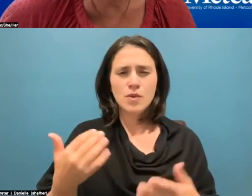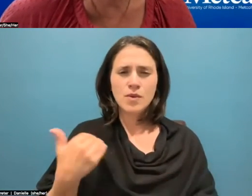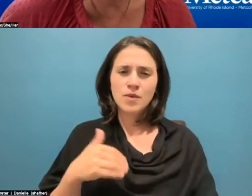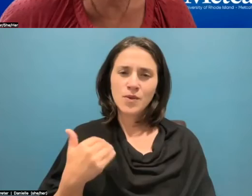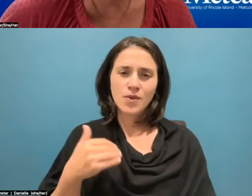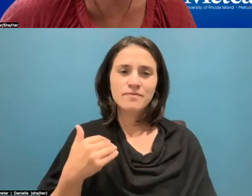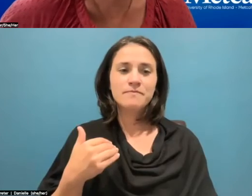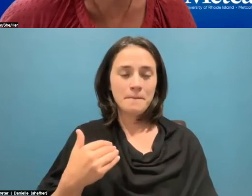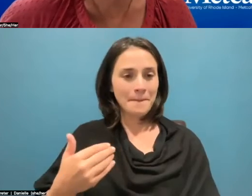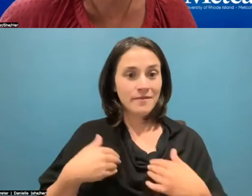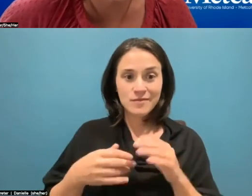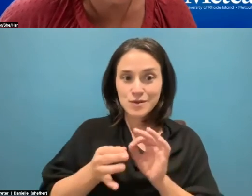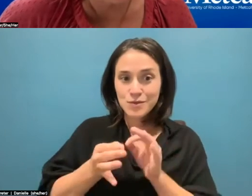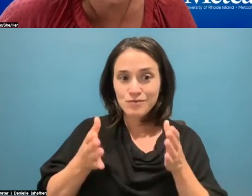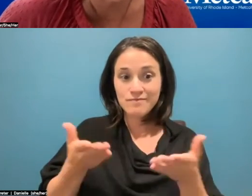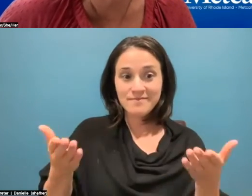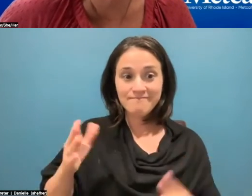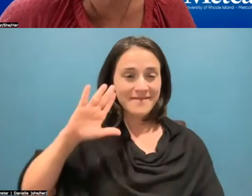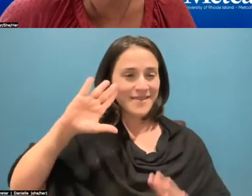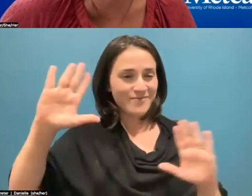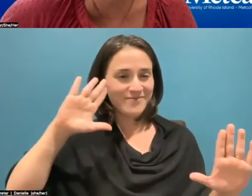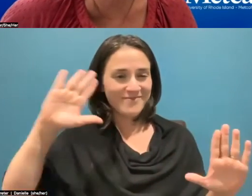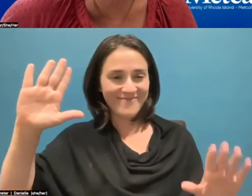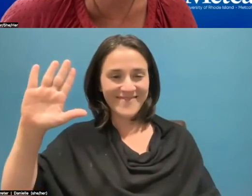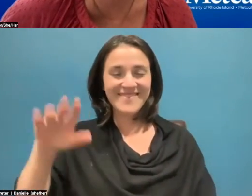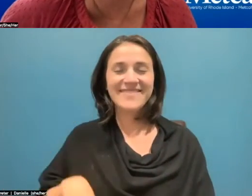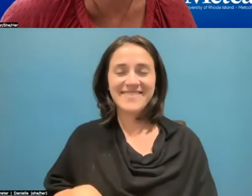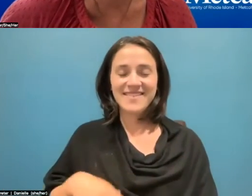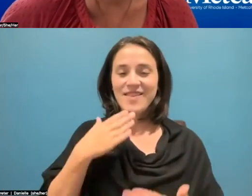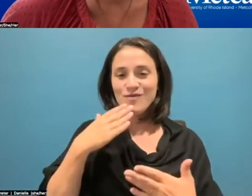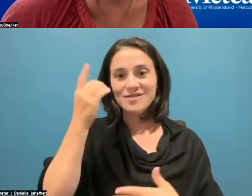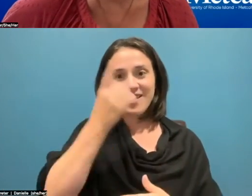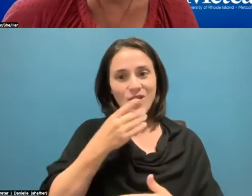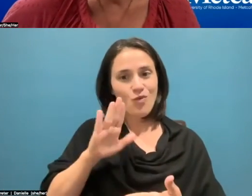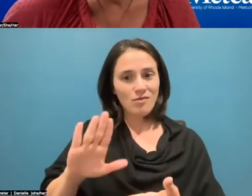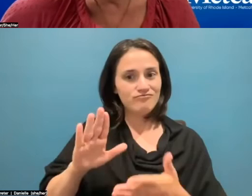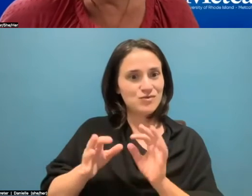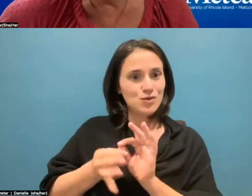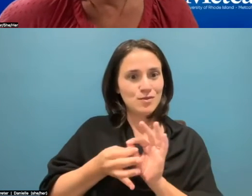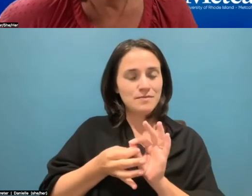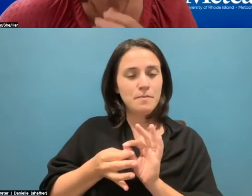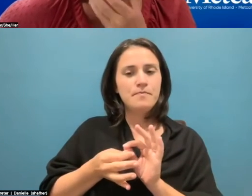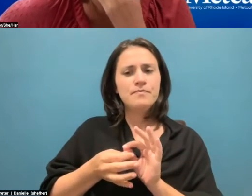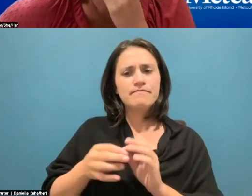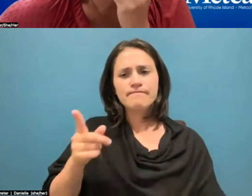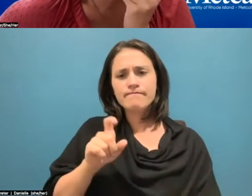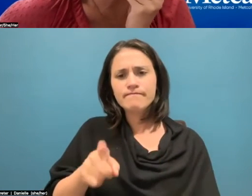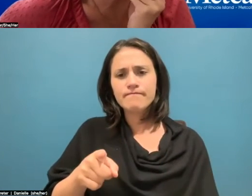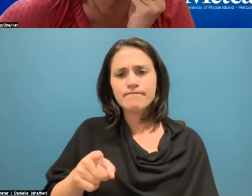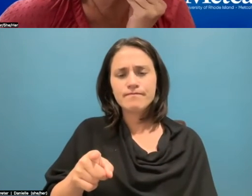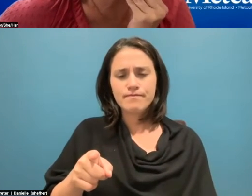ASL interpreter, Danielle. Thank you so much for all your help. So a question that,